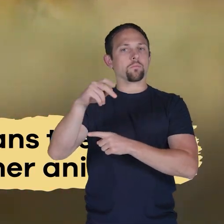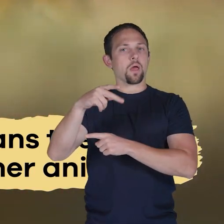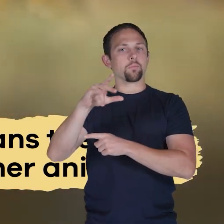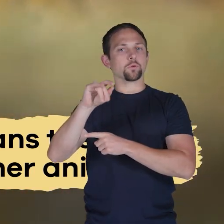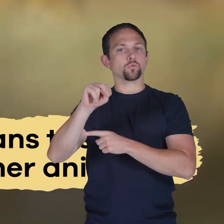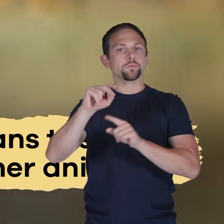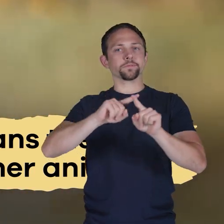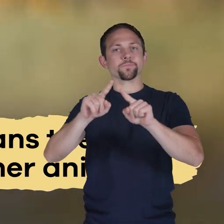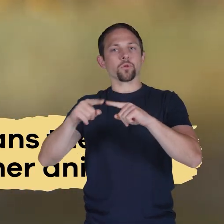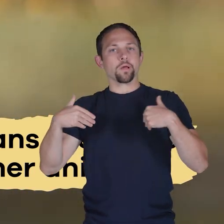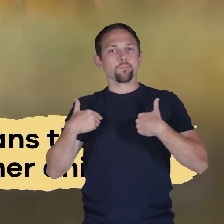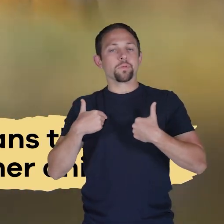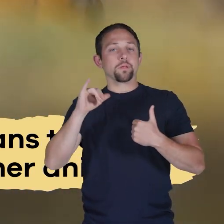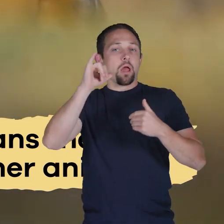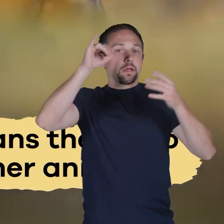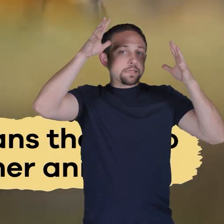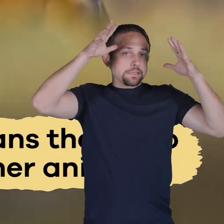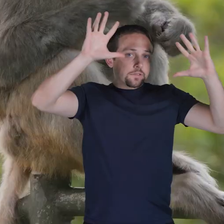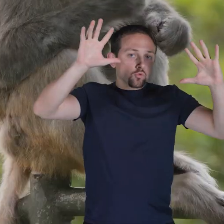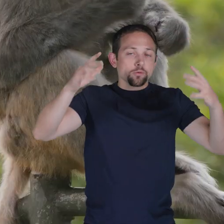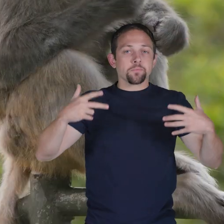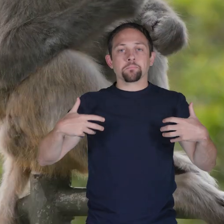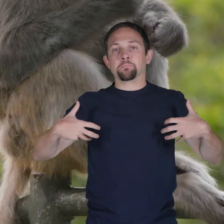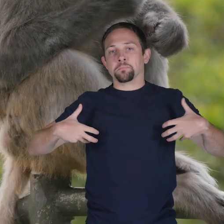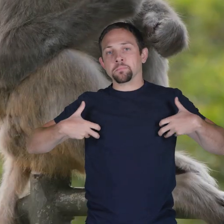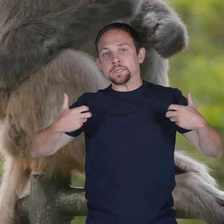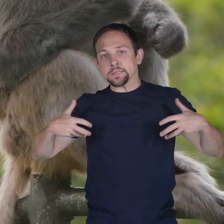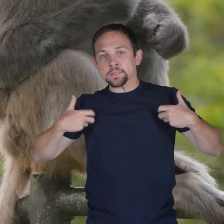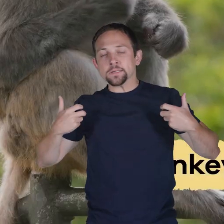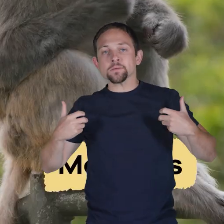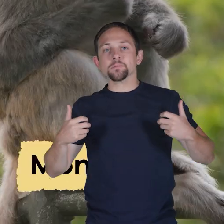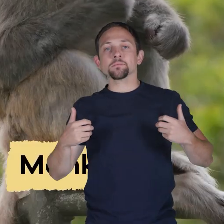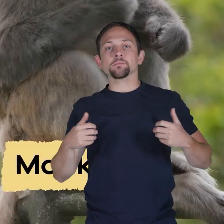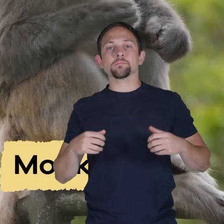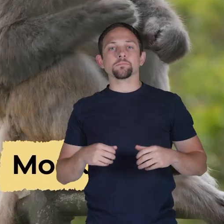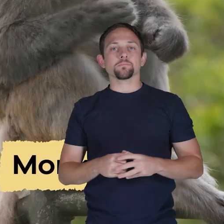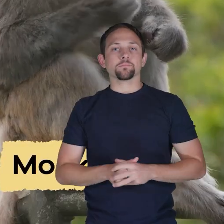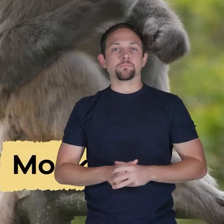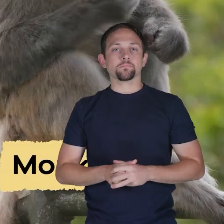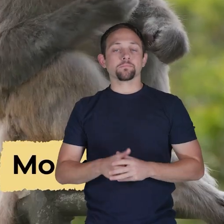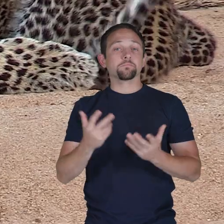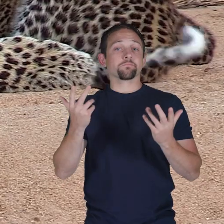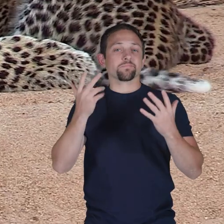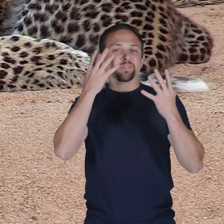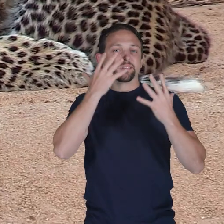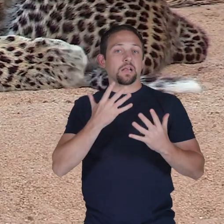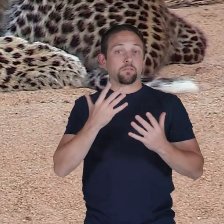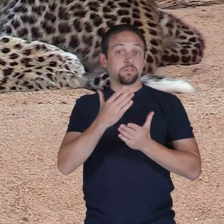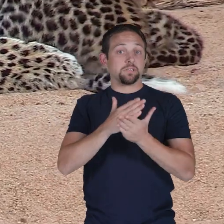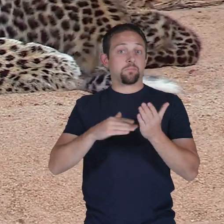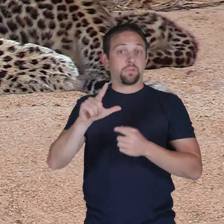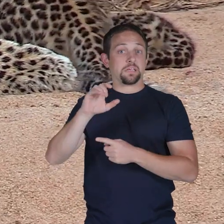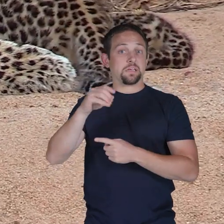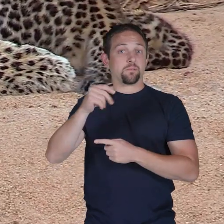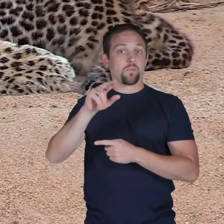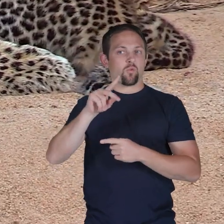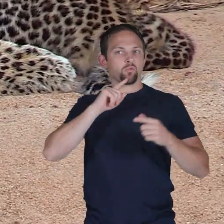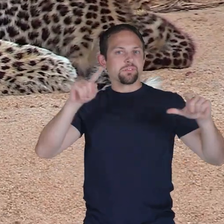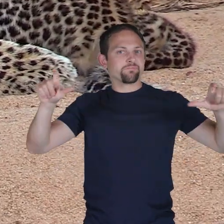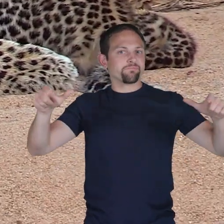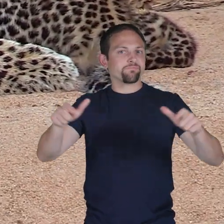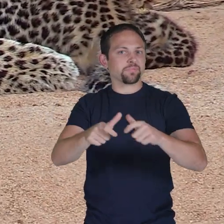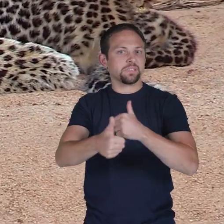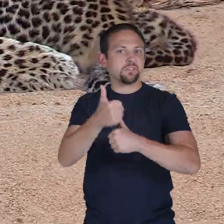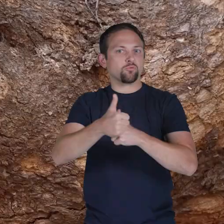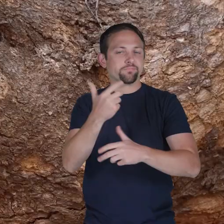the populations of other animals like deer and monkeys sadly some leopards are